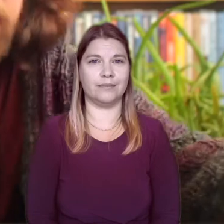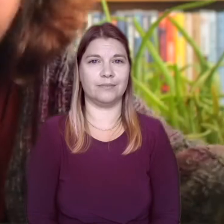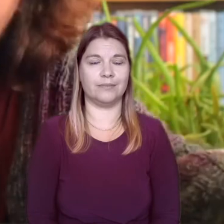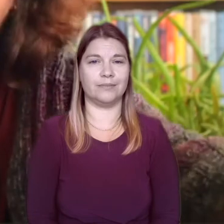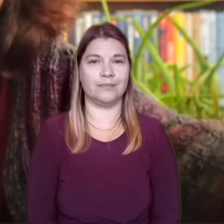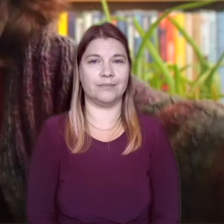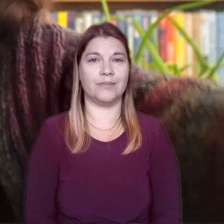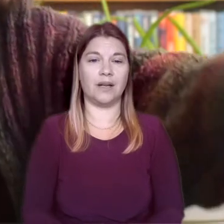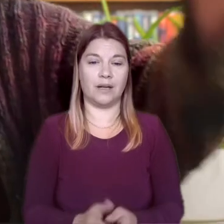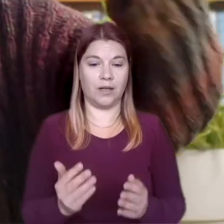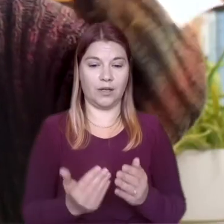if I tear this piece of paper slowly